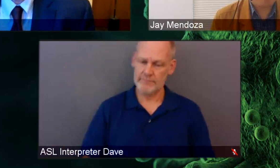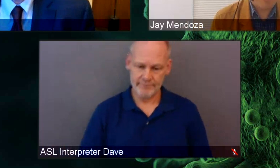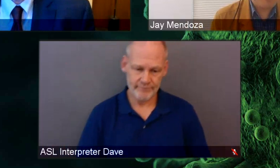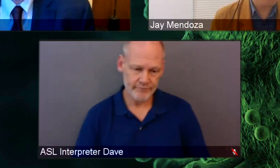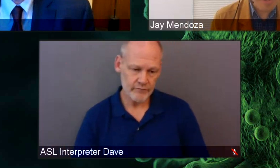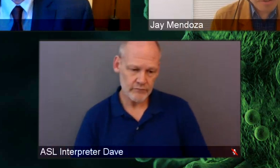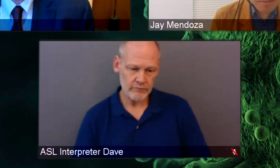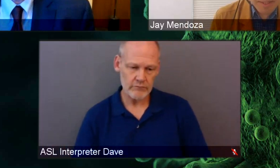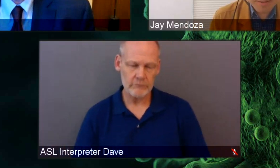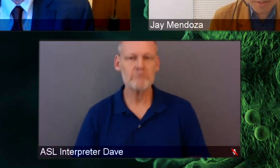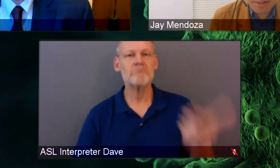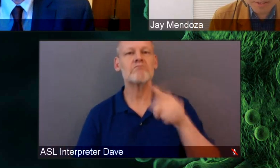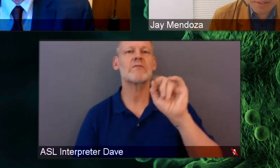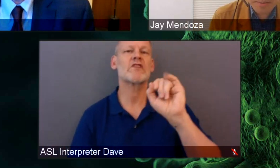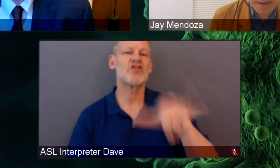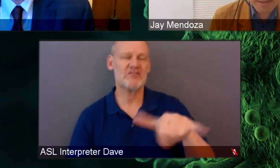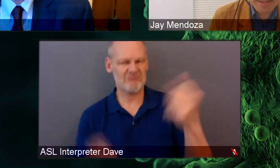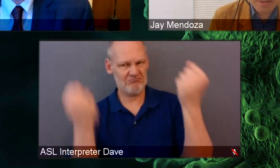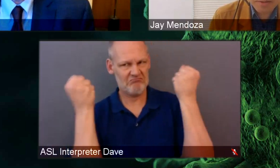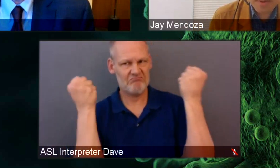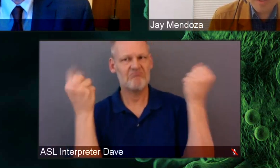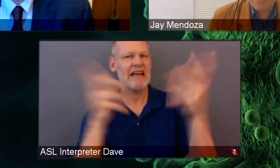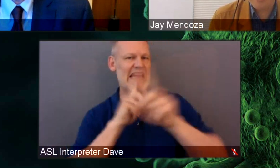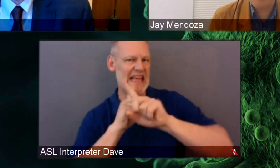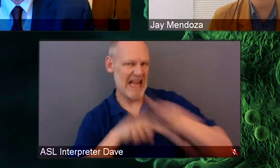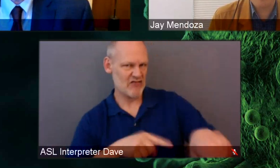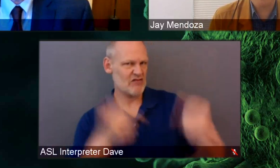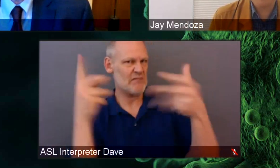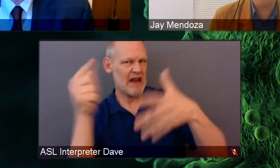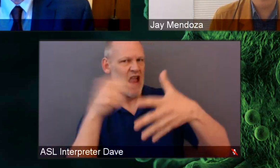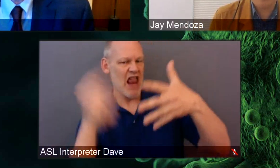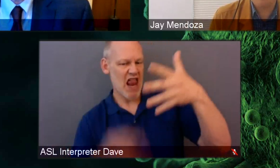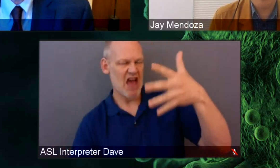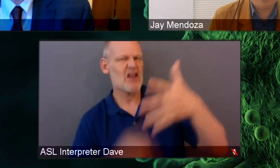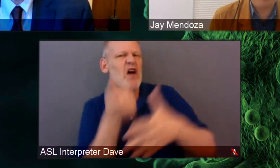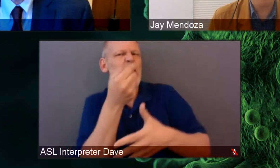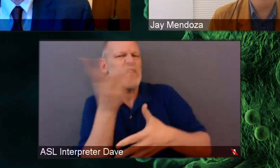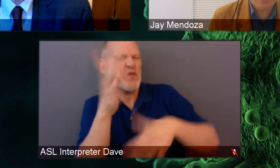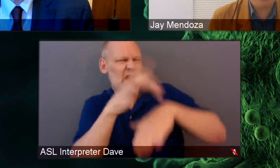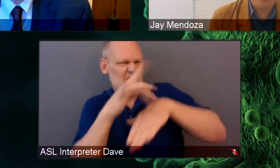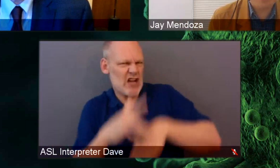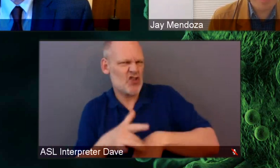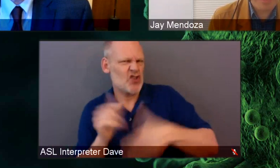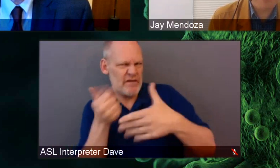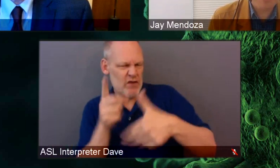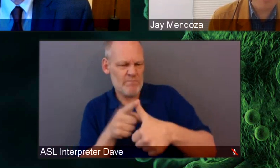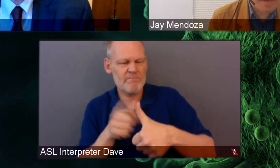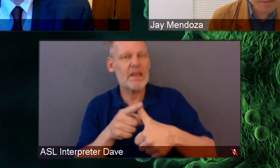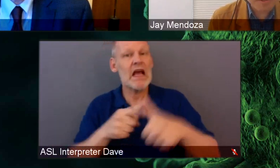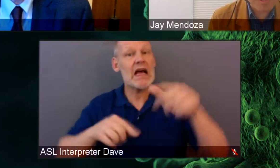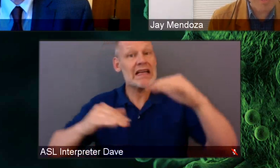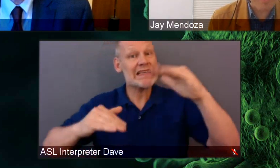can't get into all of them, but here are just some highlights. So there are disparities in risk factors and behaviors that underlie